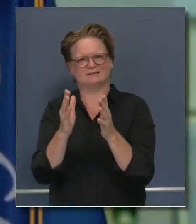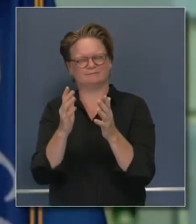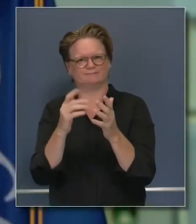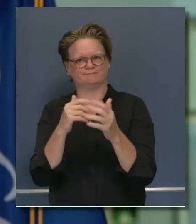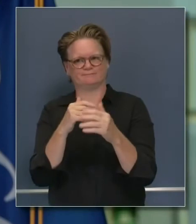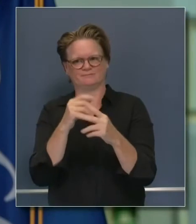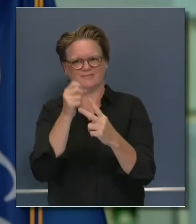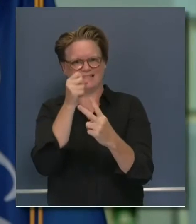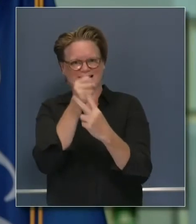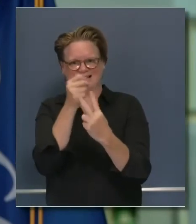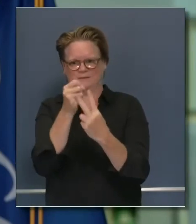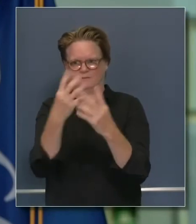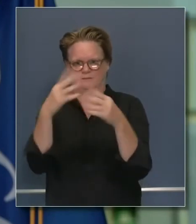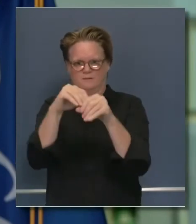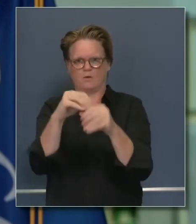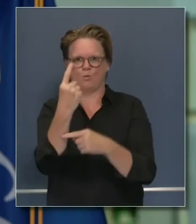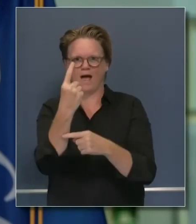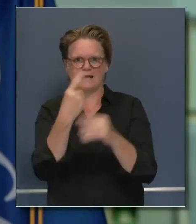Alex Michelson, Fox 11.